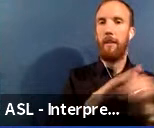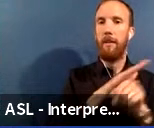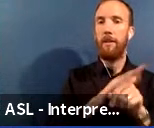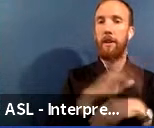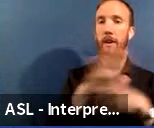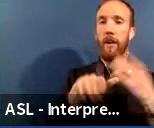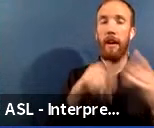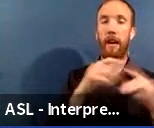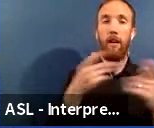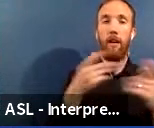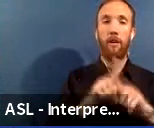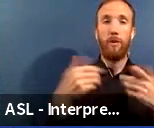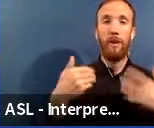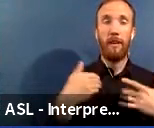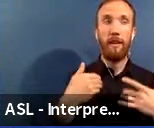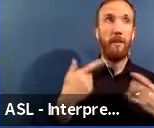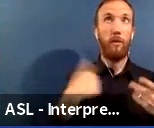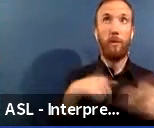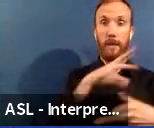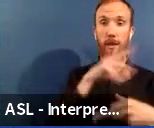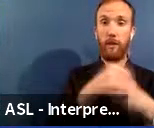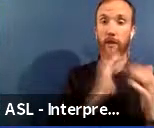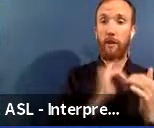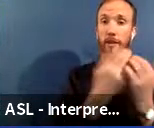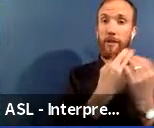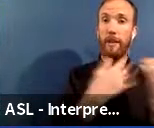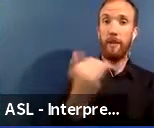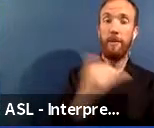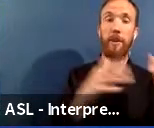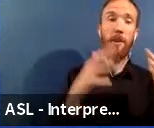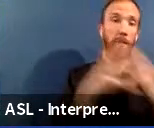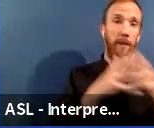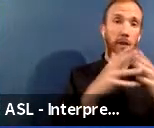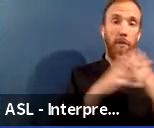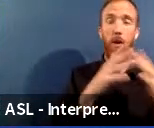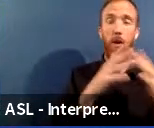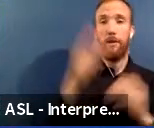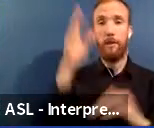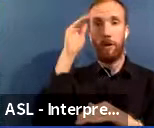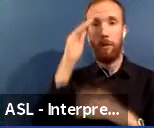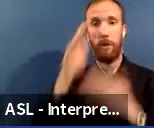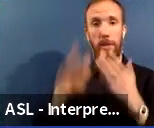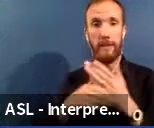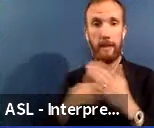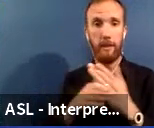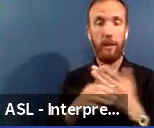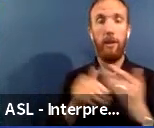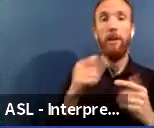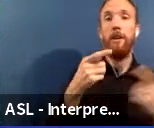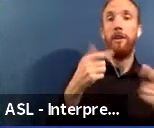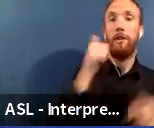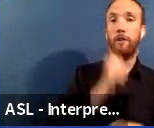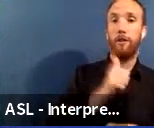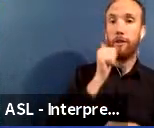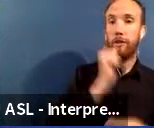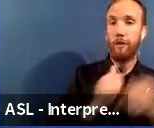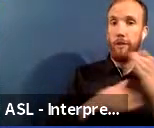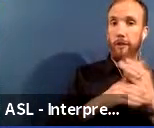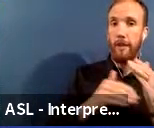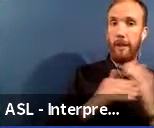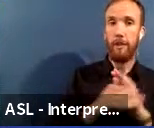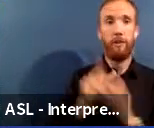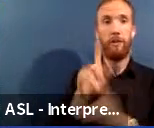football and boys soccer. Spring sports include girls soccer, track, and field, and lacrosse.